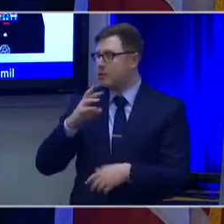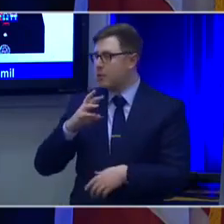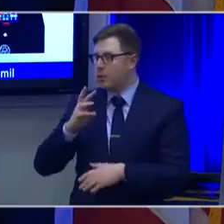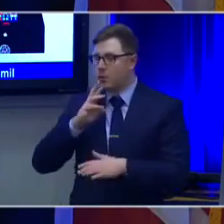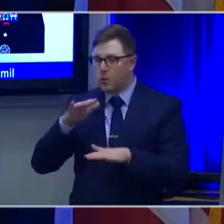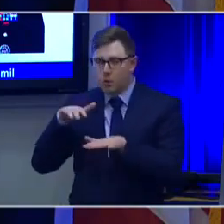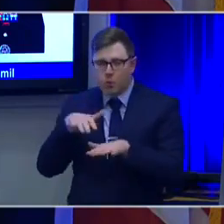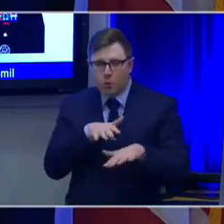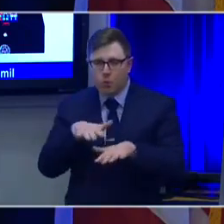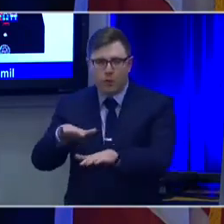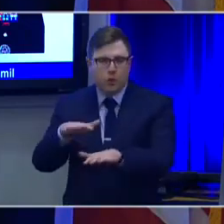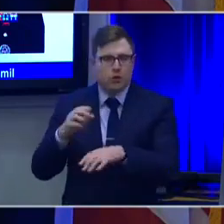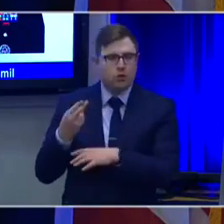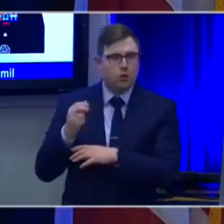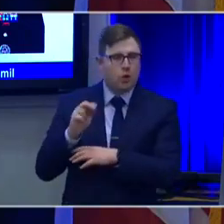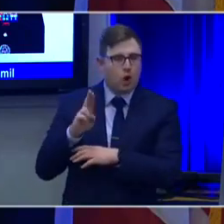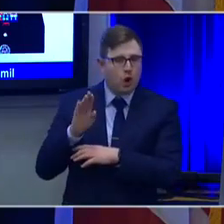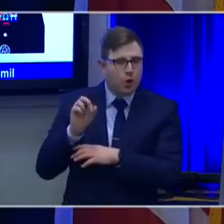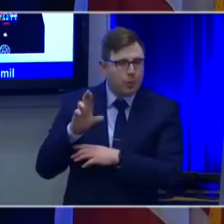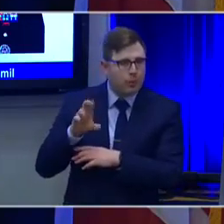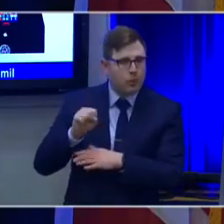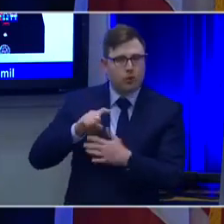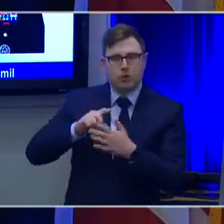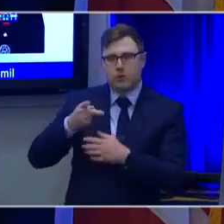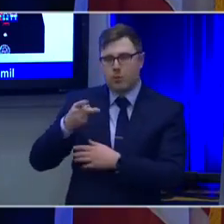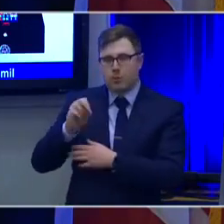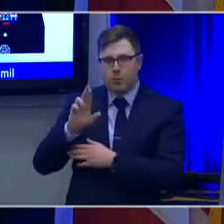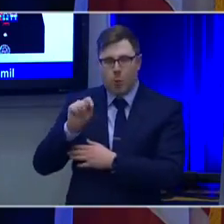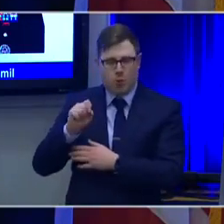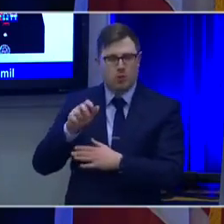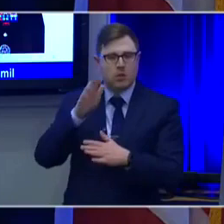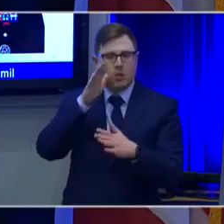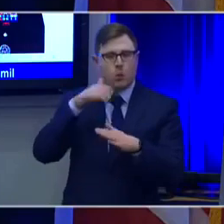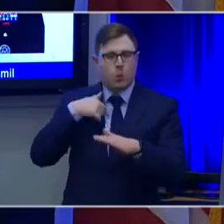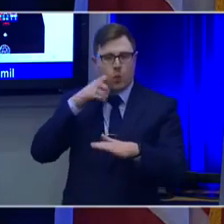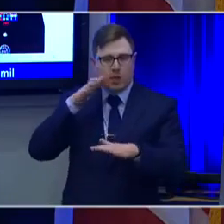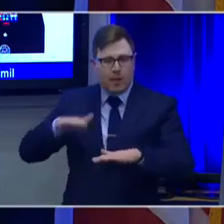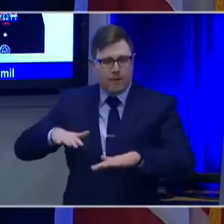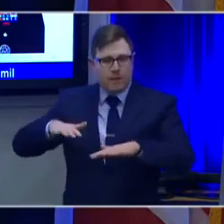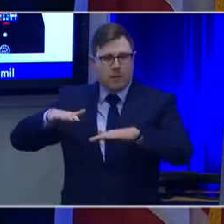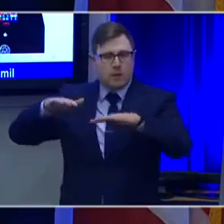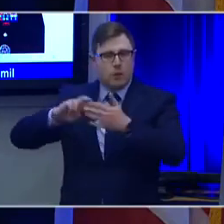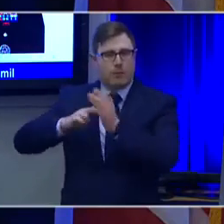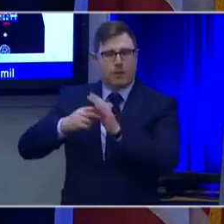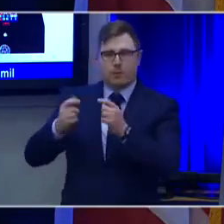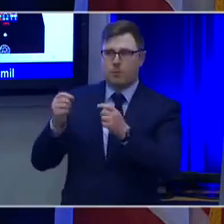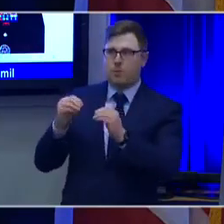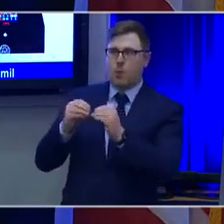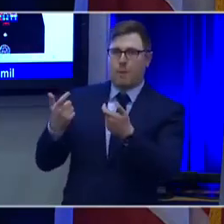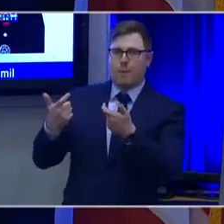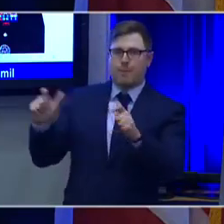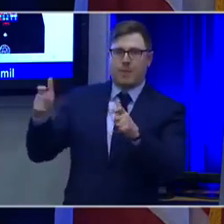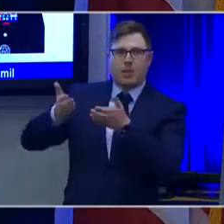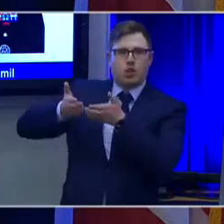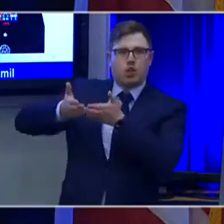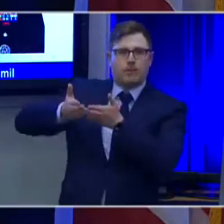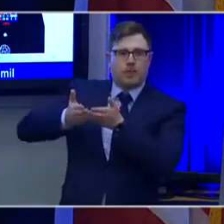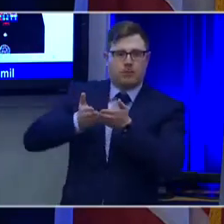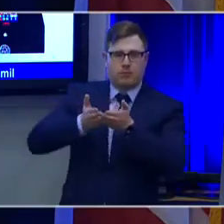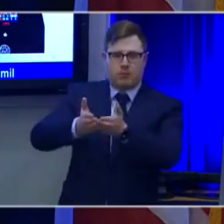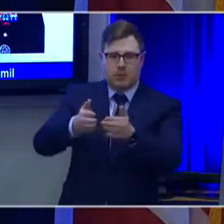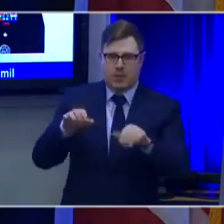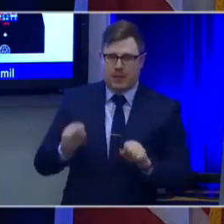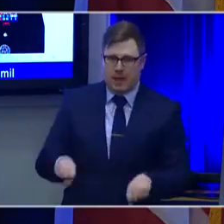so that it can support larger ships. Well, there's not much older, older technology than dredging, right? We've been doing that since the